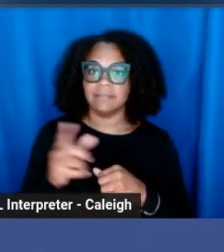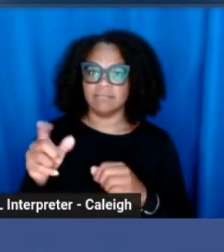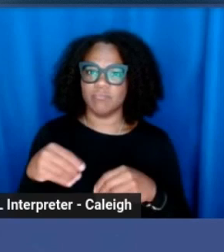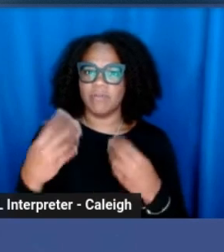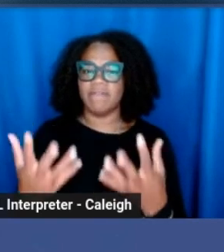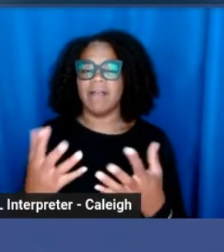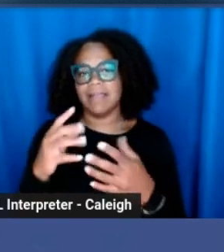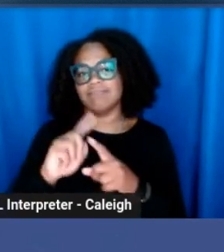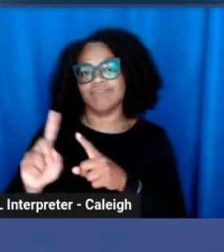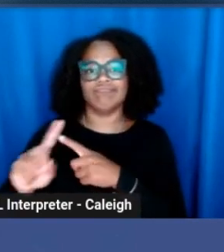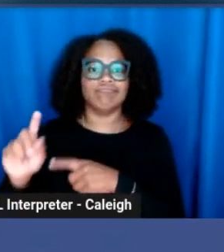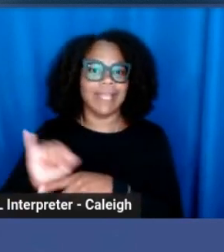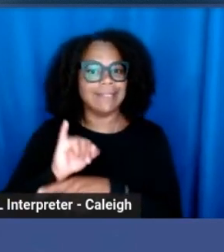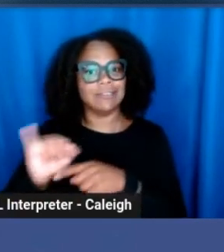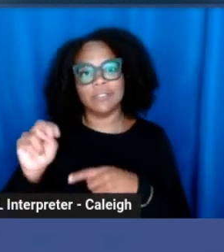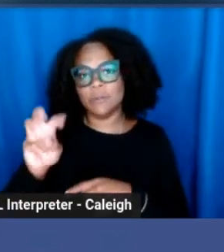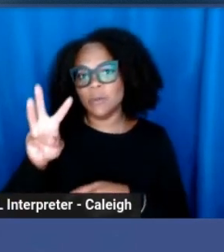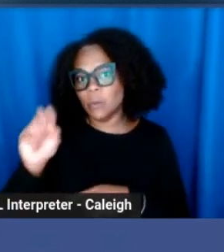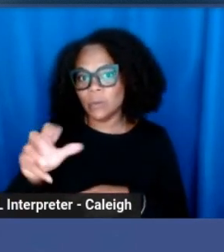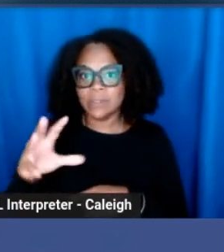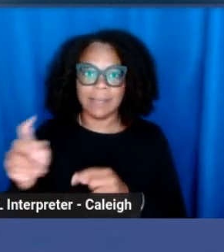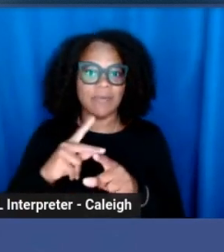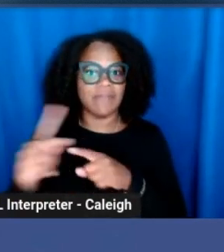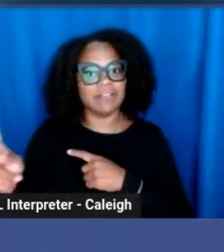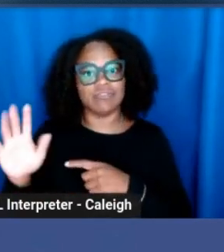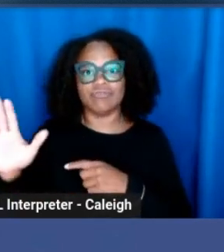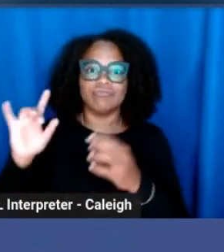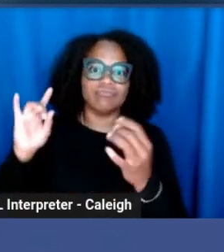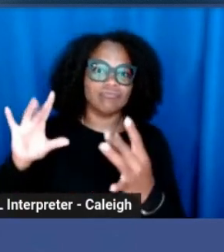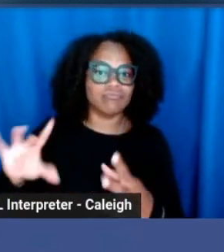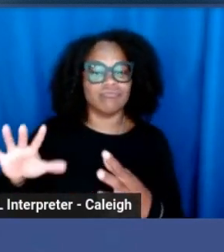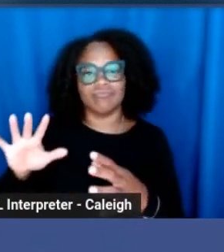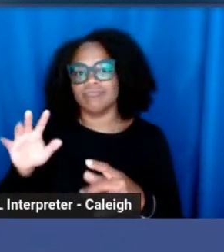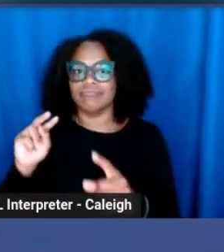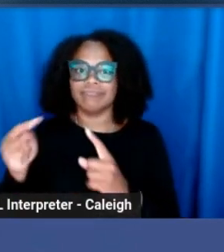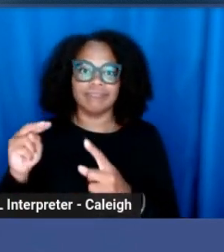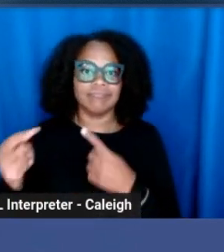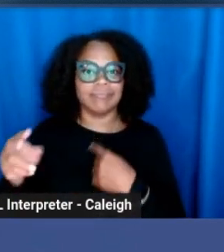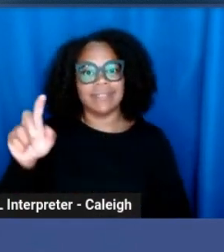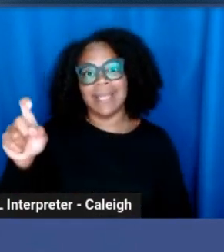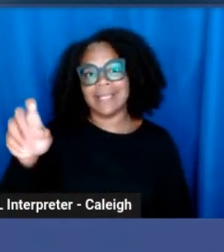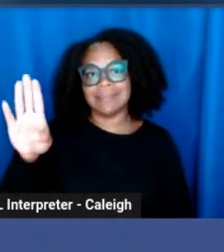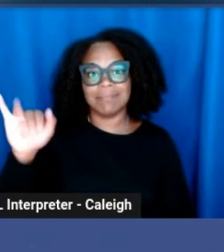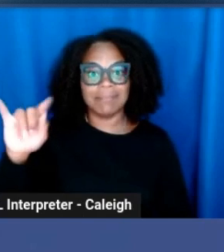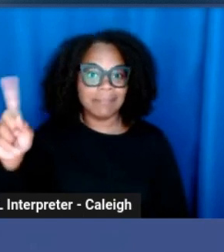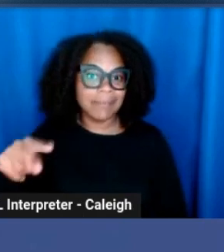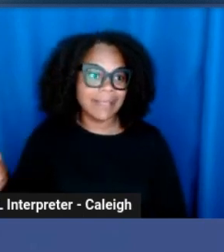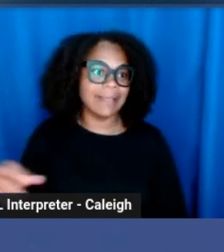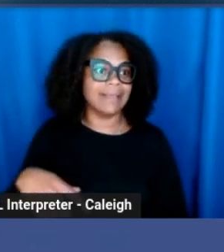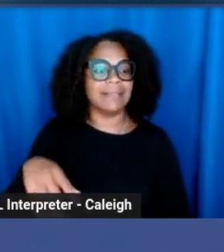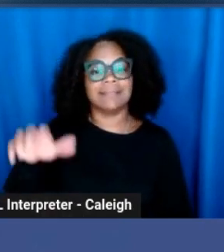industry news and professional insights like XBiz or ABN, documentaries.